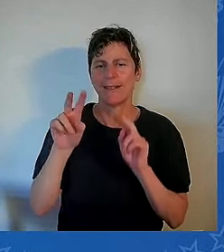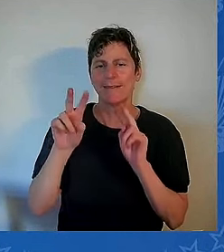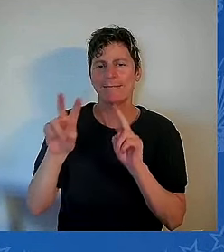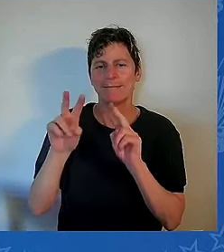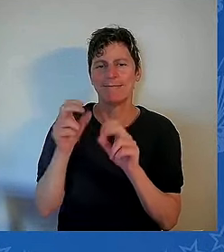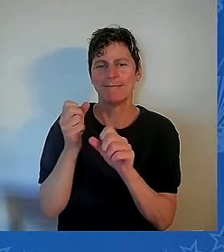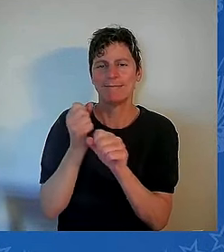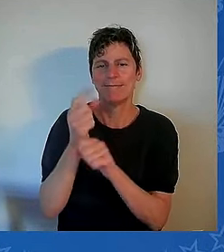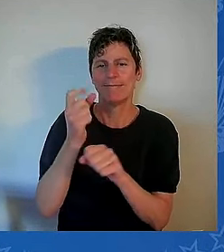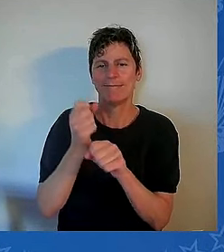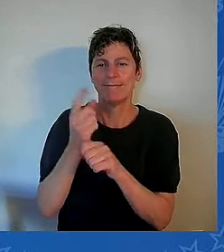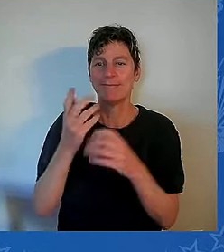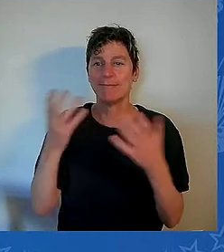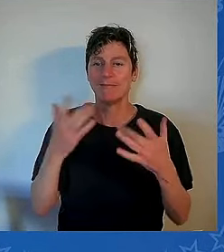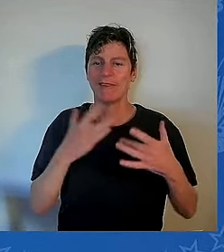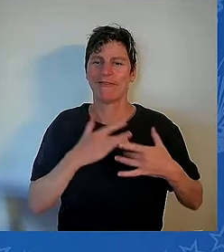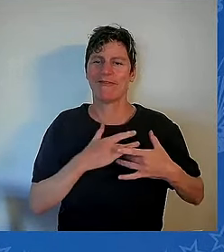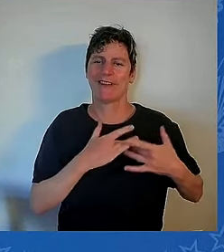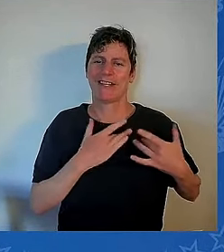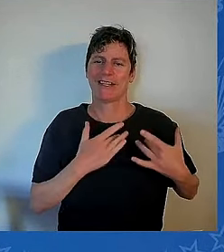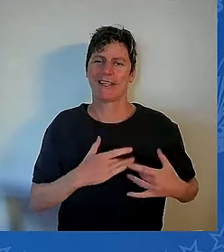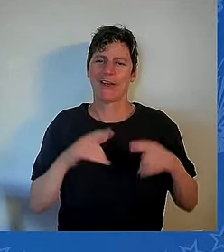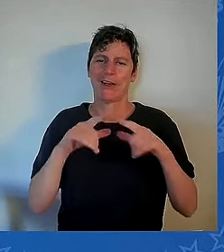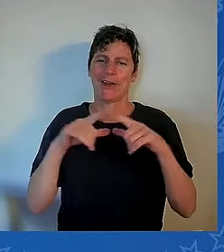Valentine's Day is known as Jill's holiday.